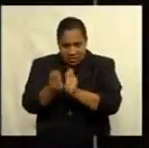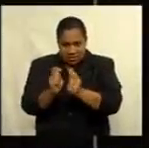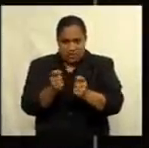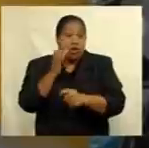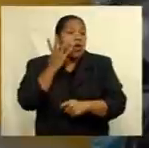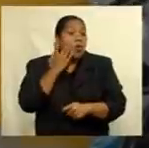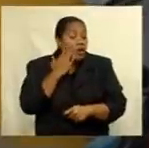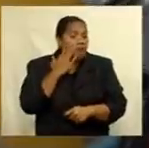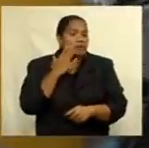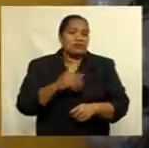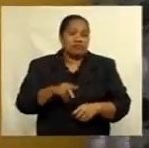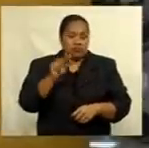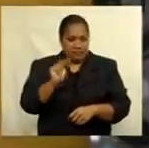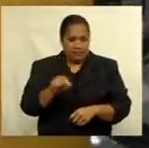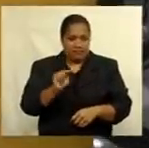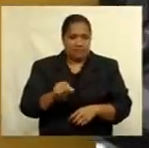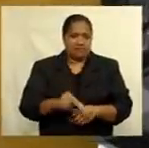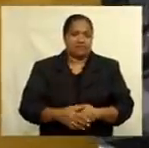reports.